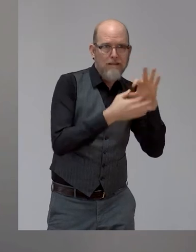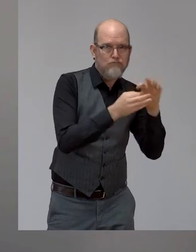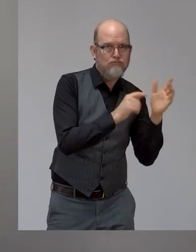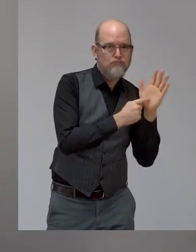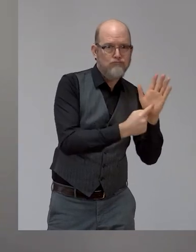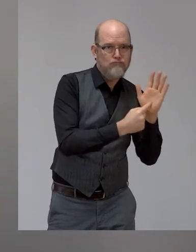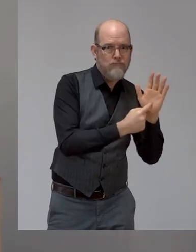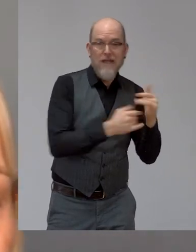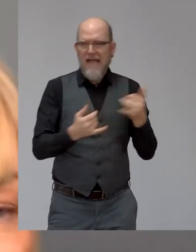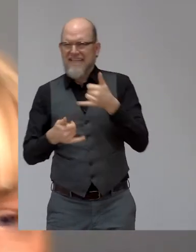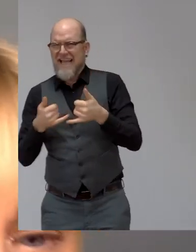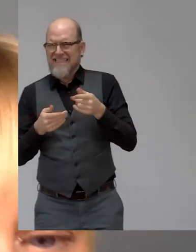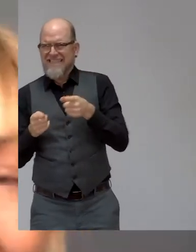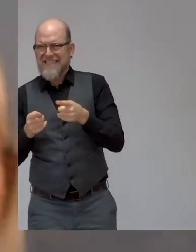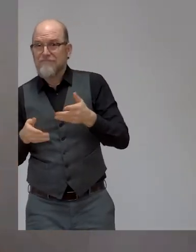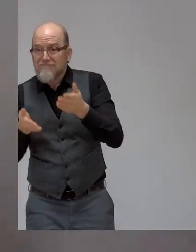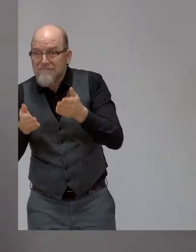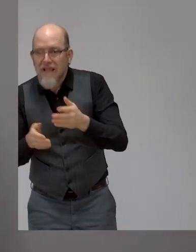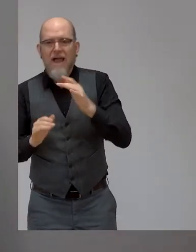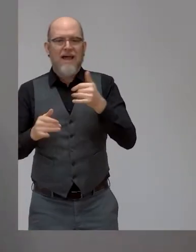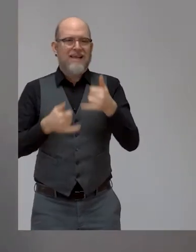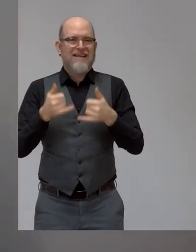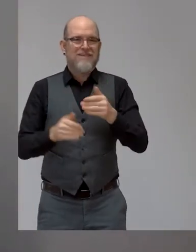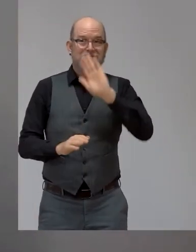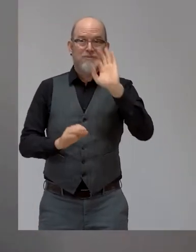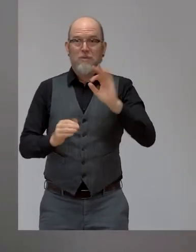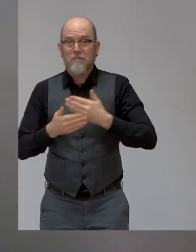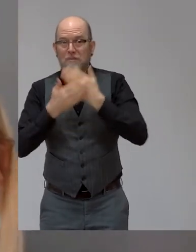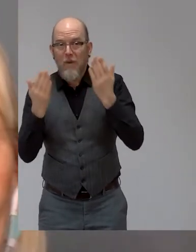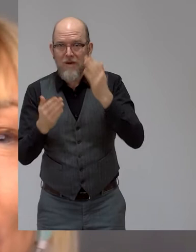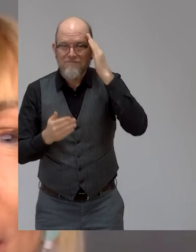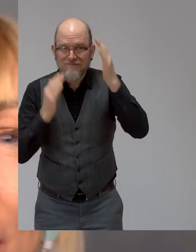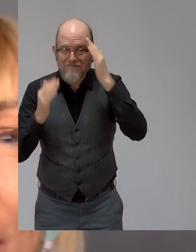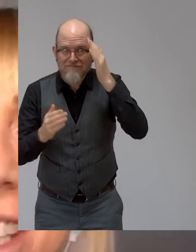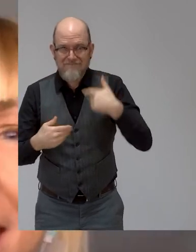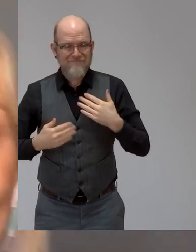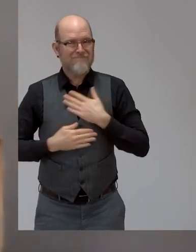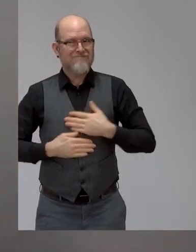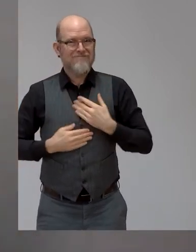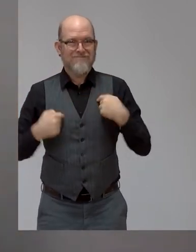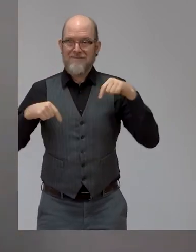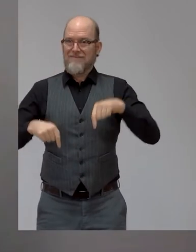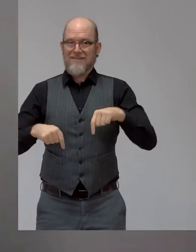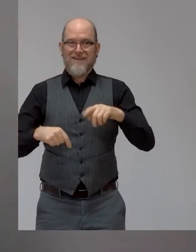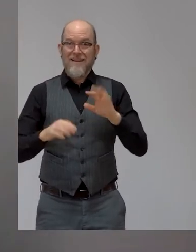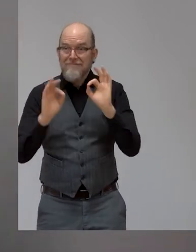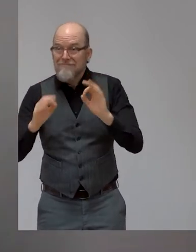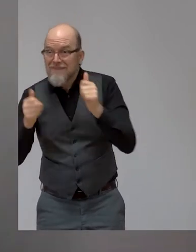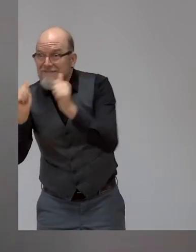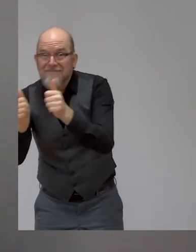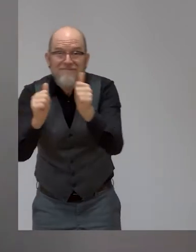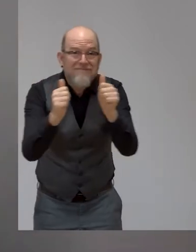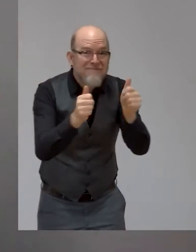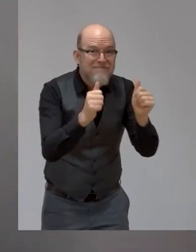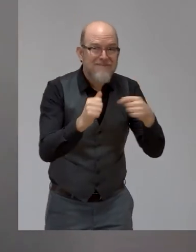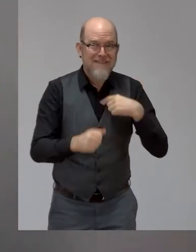Well, good morning, everyone. It's great to be back. I hope everybody's doing good on day two. I'm still beside my